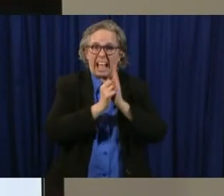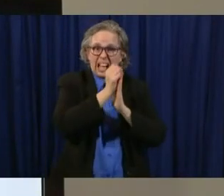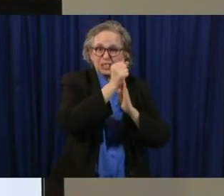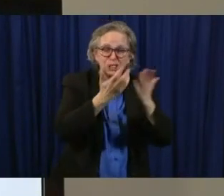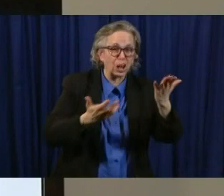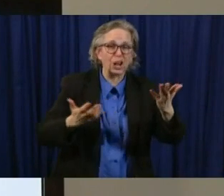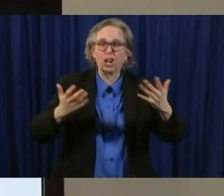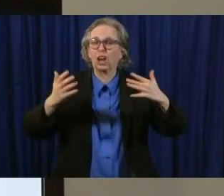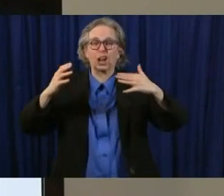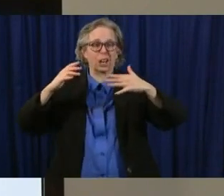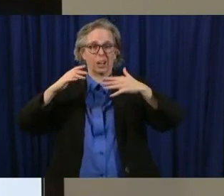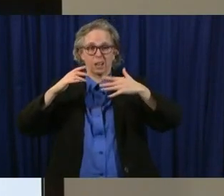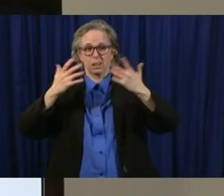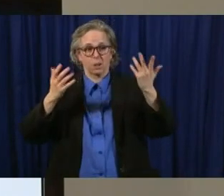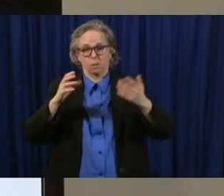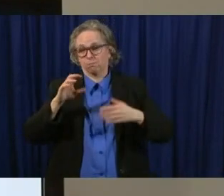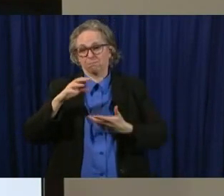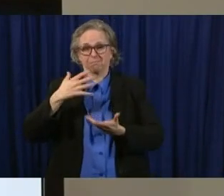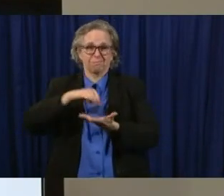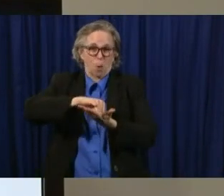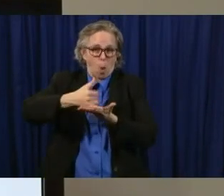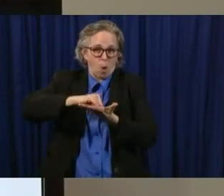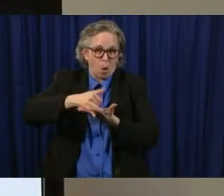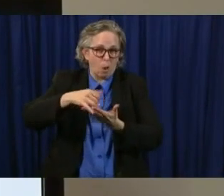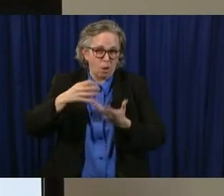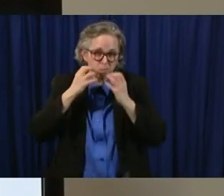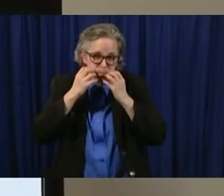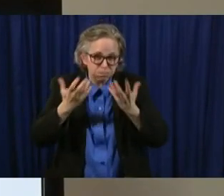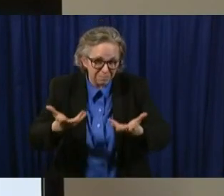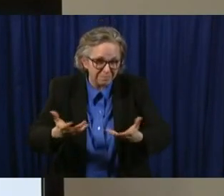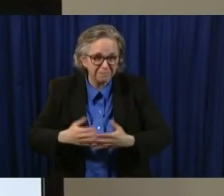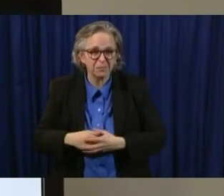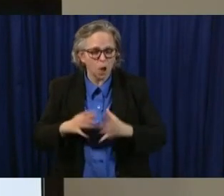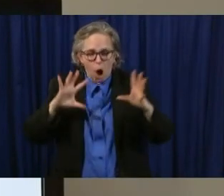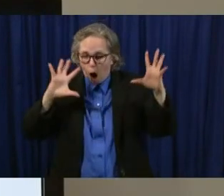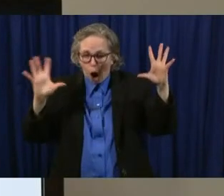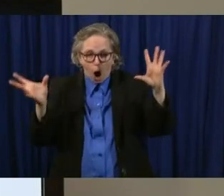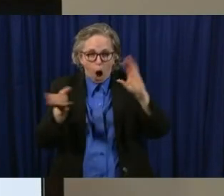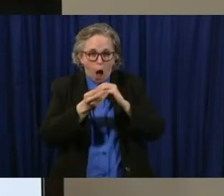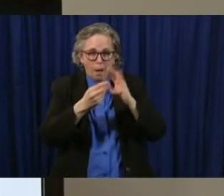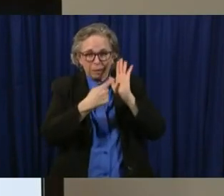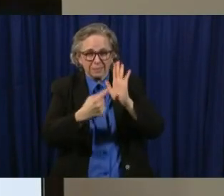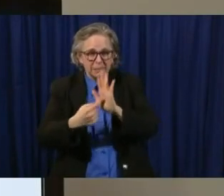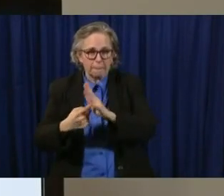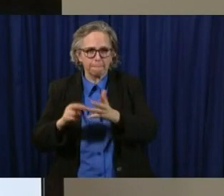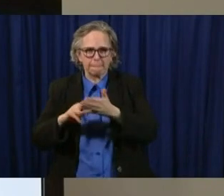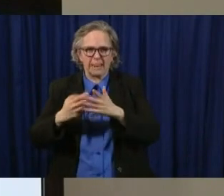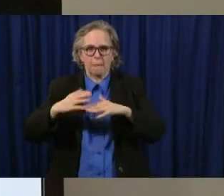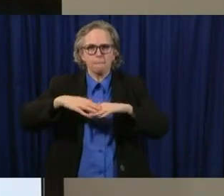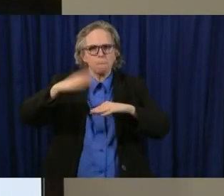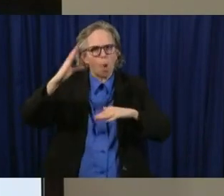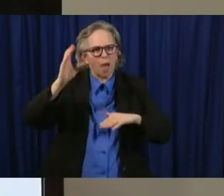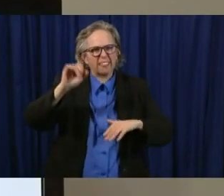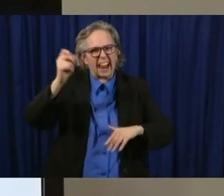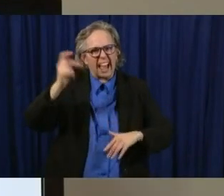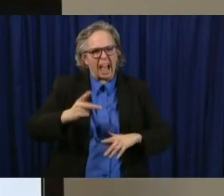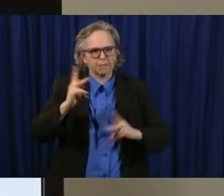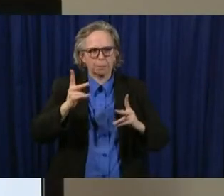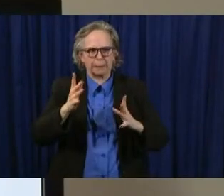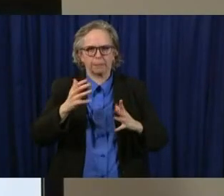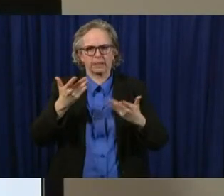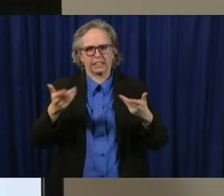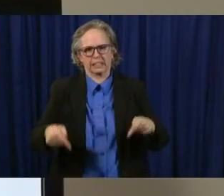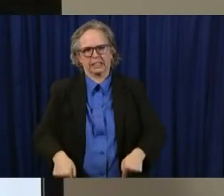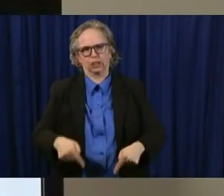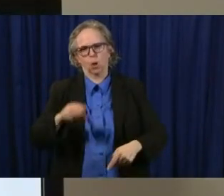and that puts over half of ohioans might have at least one of those those risks um